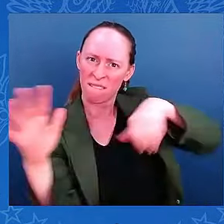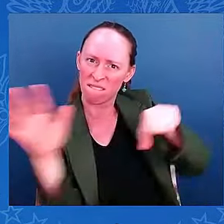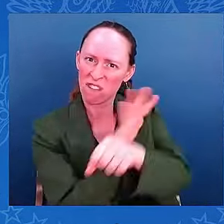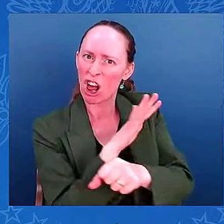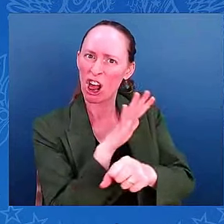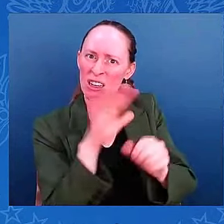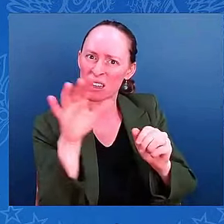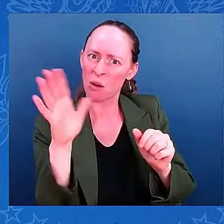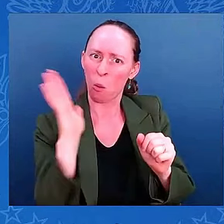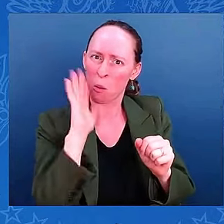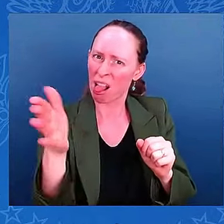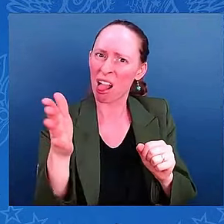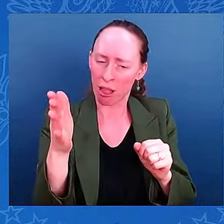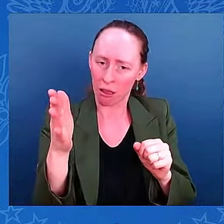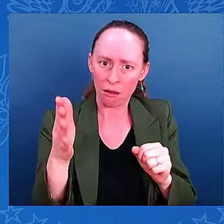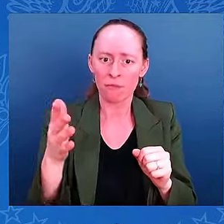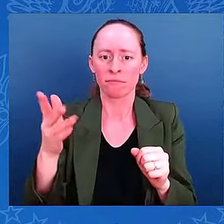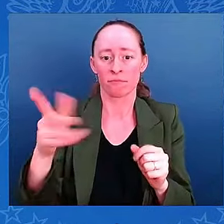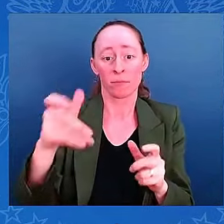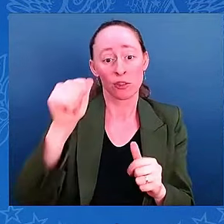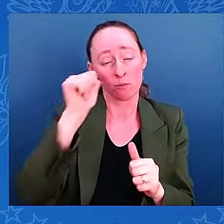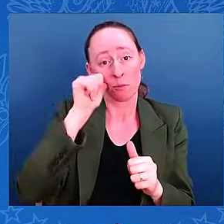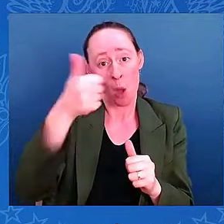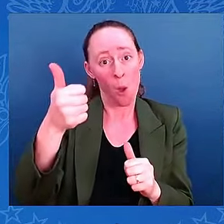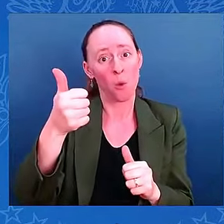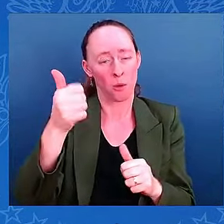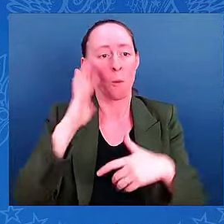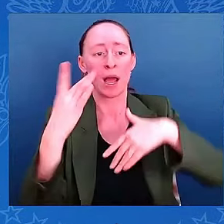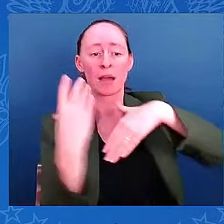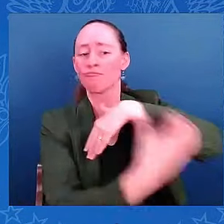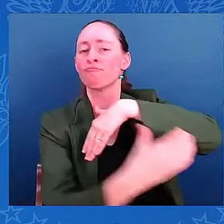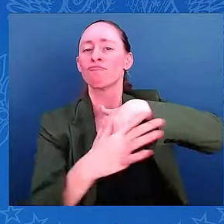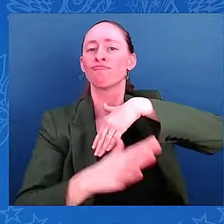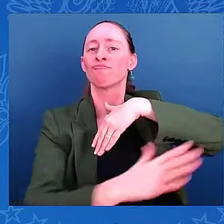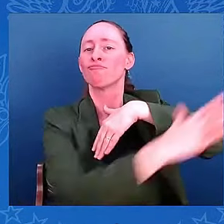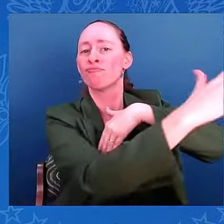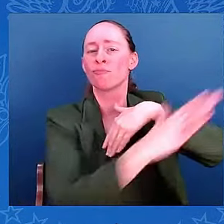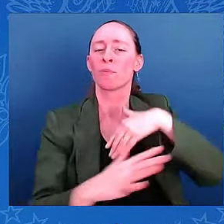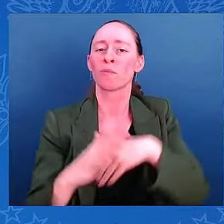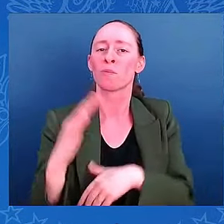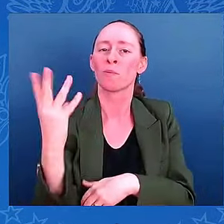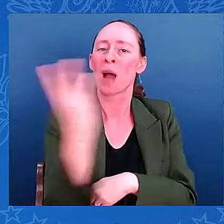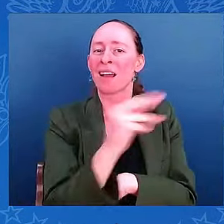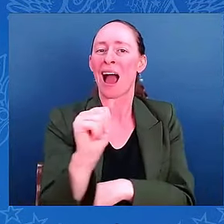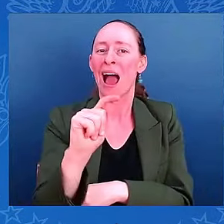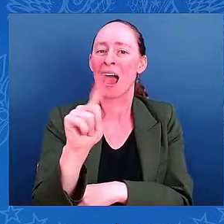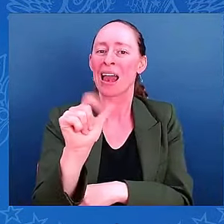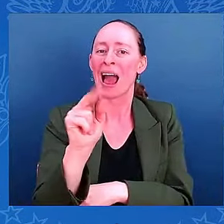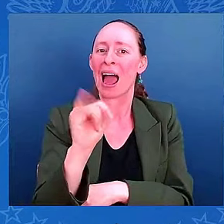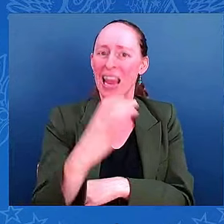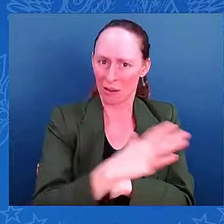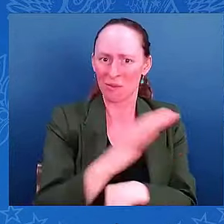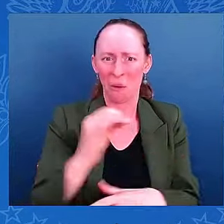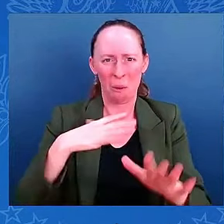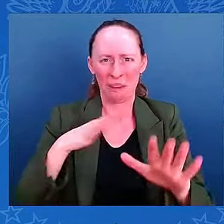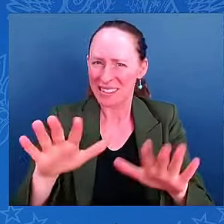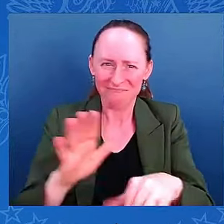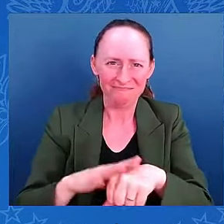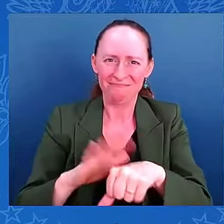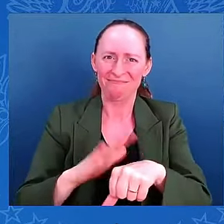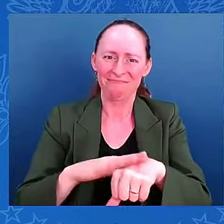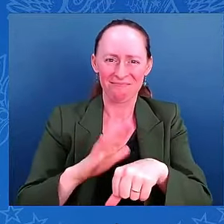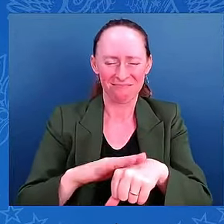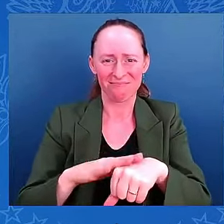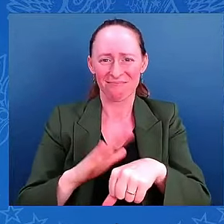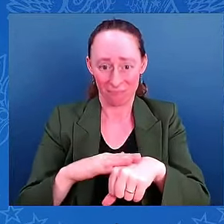So that is going to bring the risk of hurricane conditions to much of the central portion of the state. We have hurricane warnings in effect from Fort Myers up through Tampa